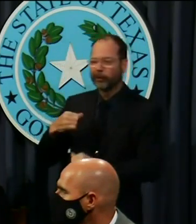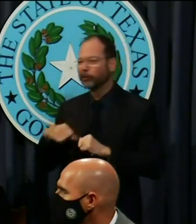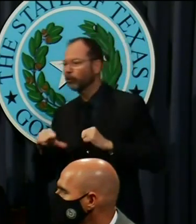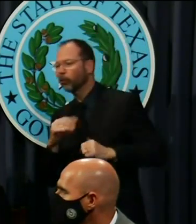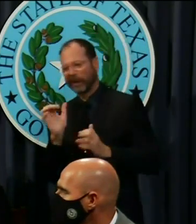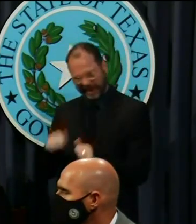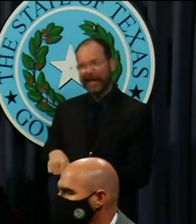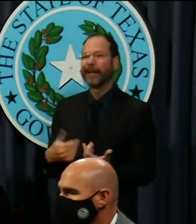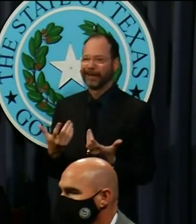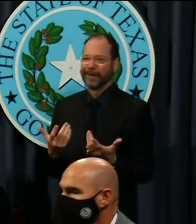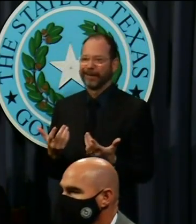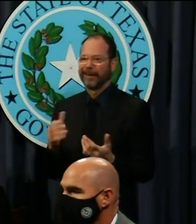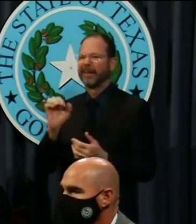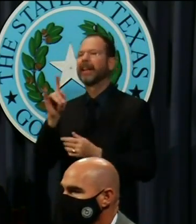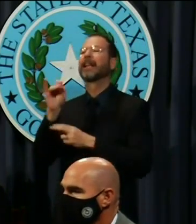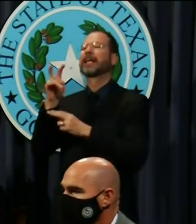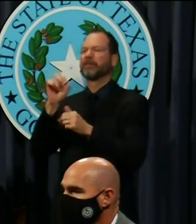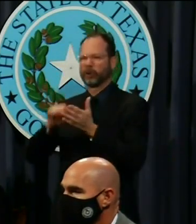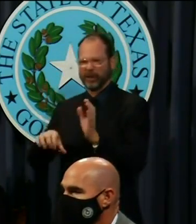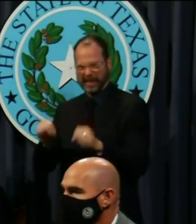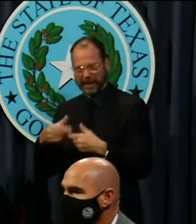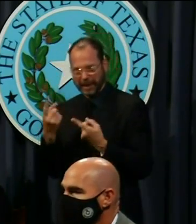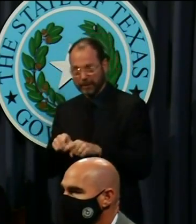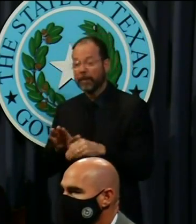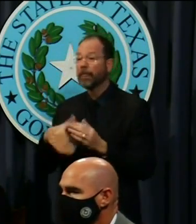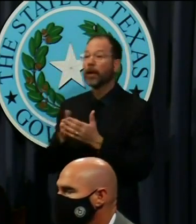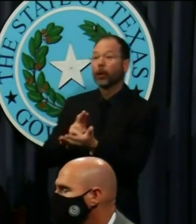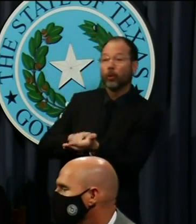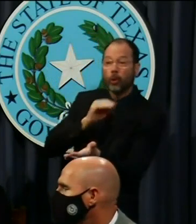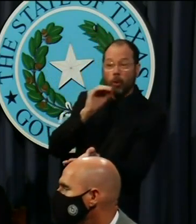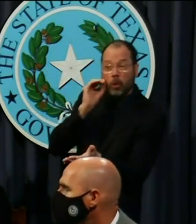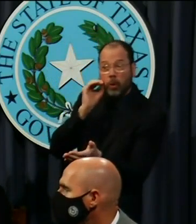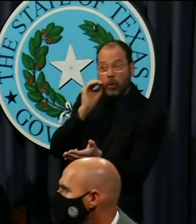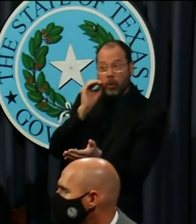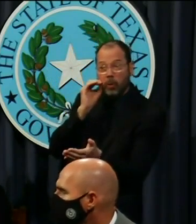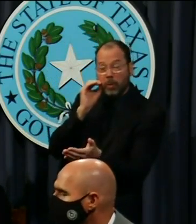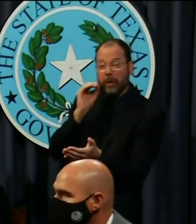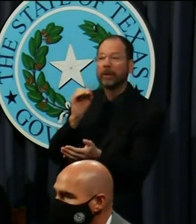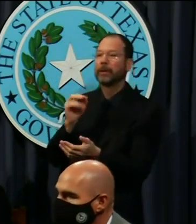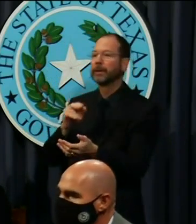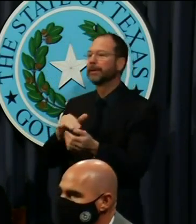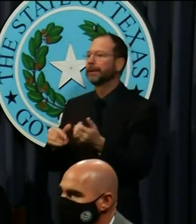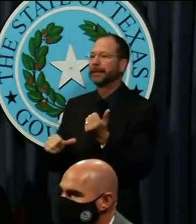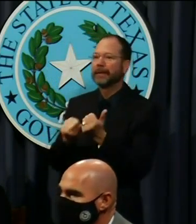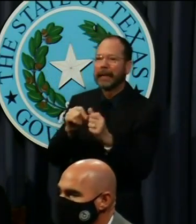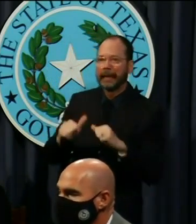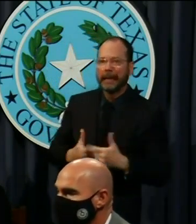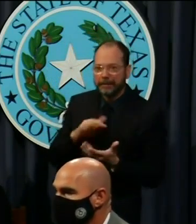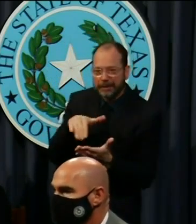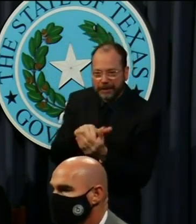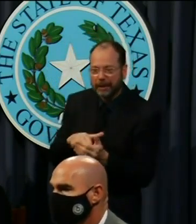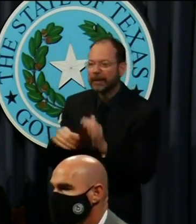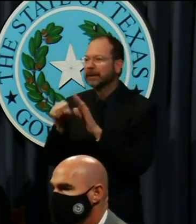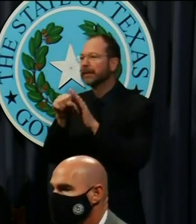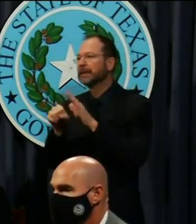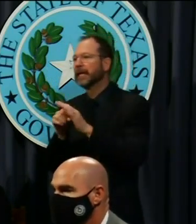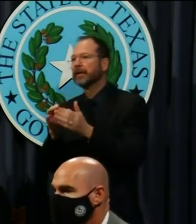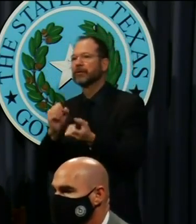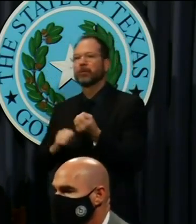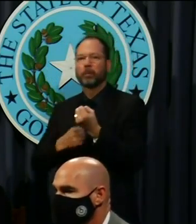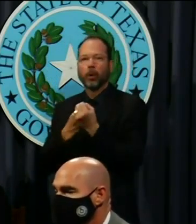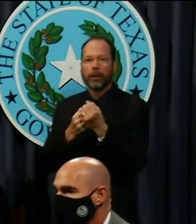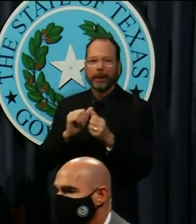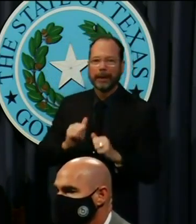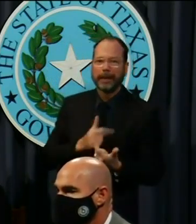And additionally, all nursing home facilities, assisted living centers, state-supported living centers,